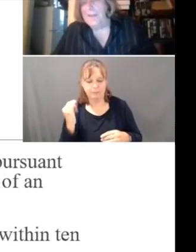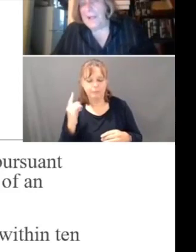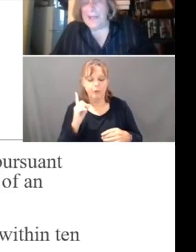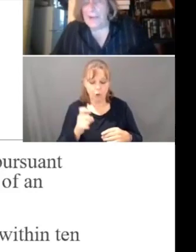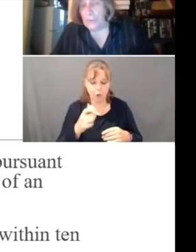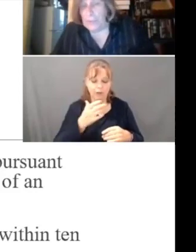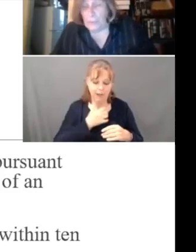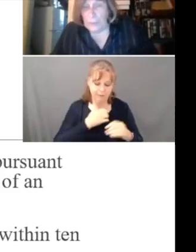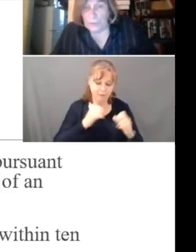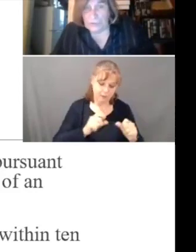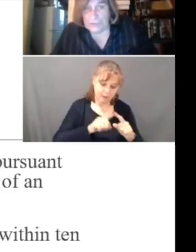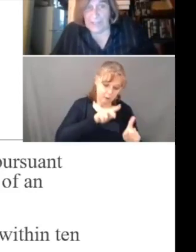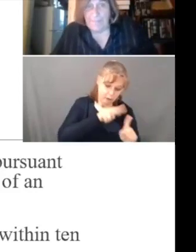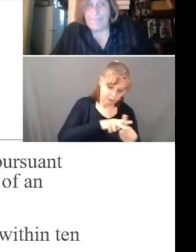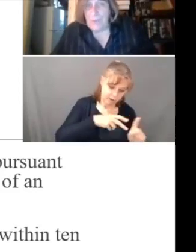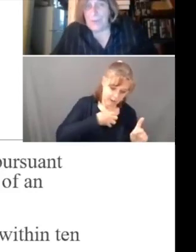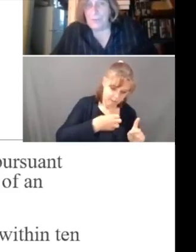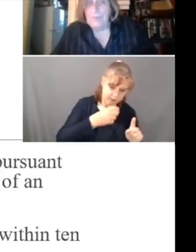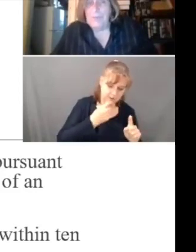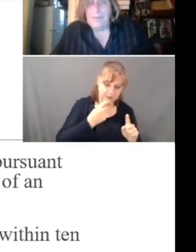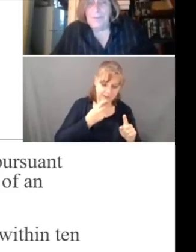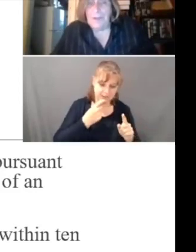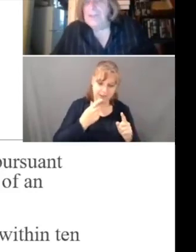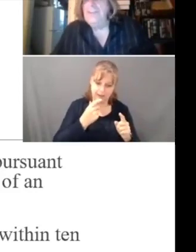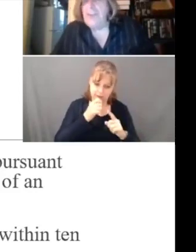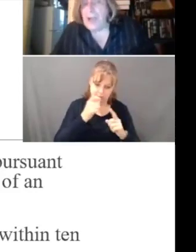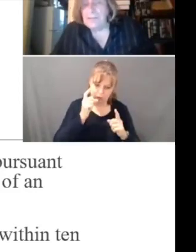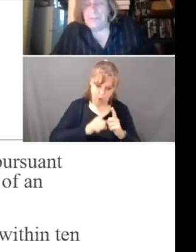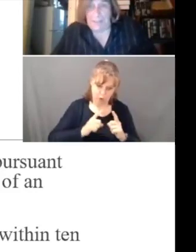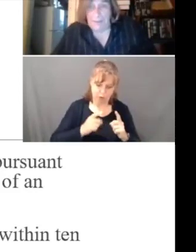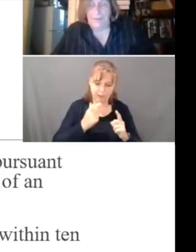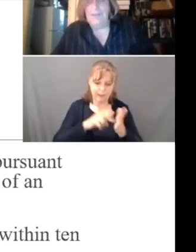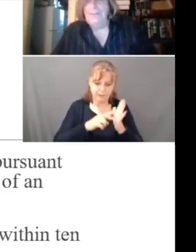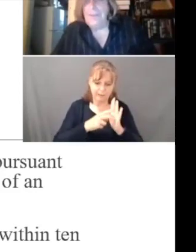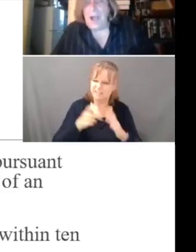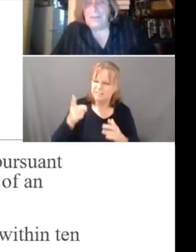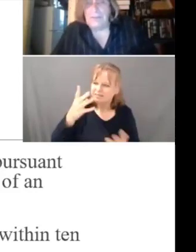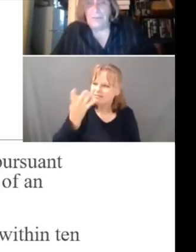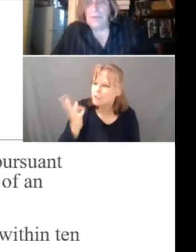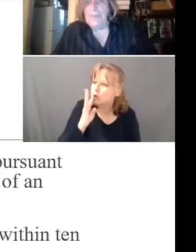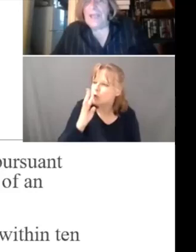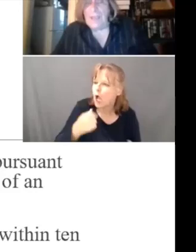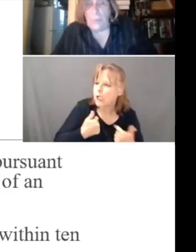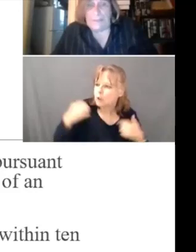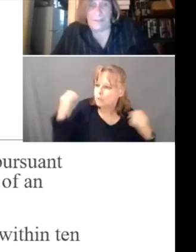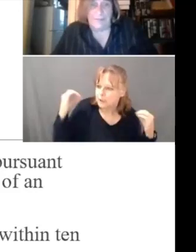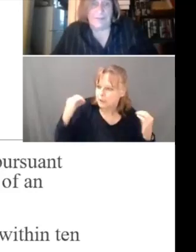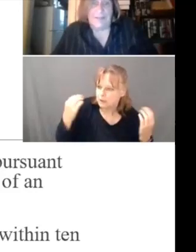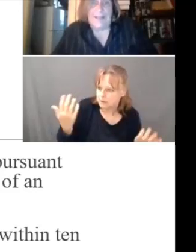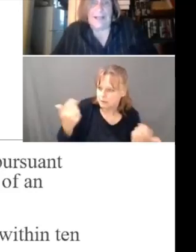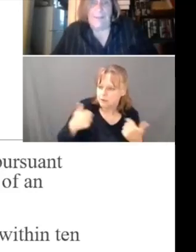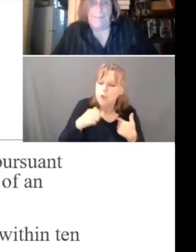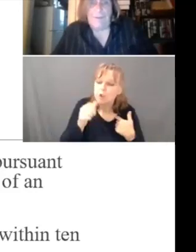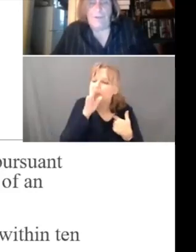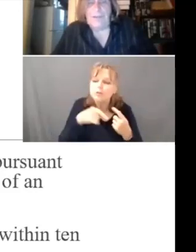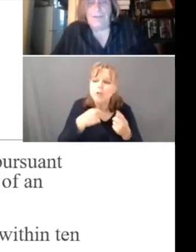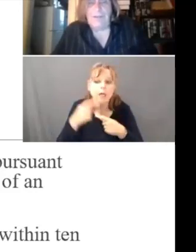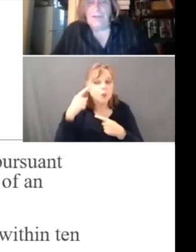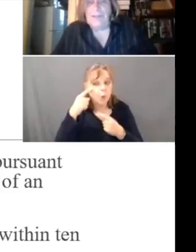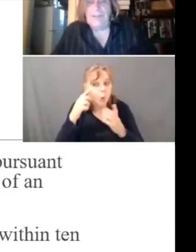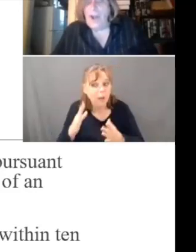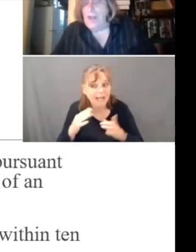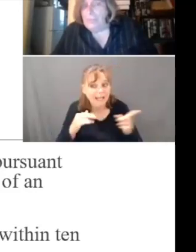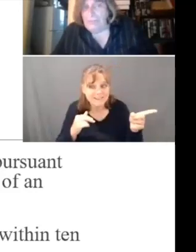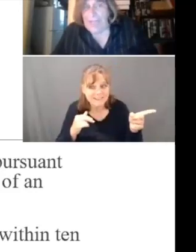other than I don't agree with what you're saying. You have to, you you didn't talk to me. You didn't talk to the eyewitness. You